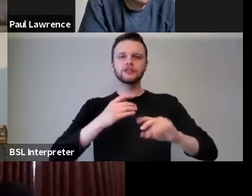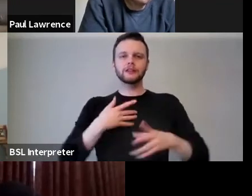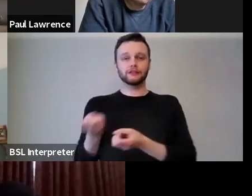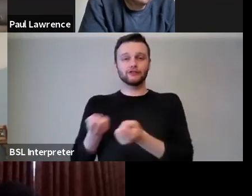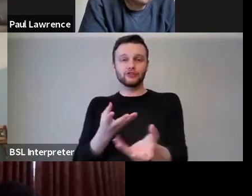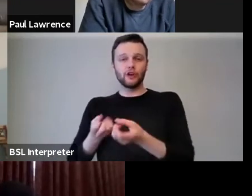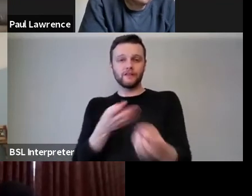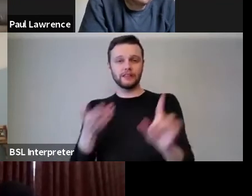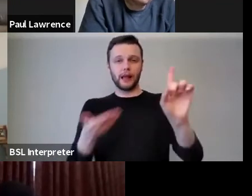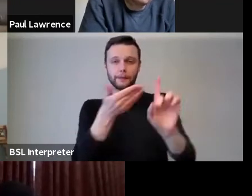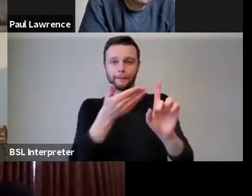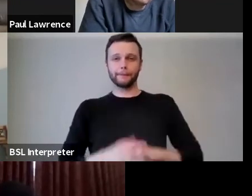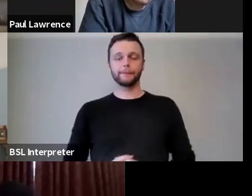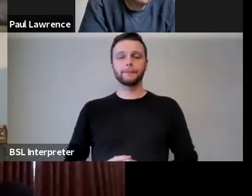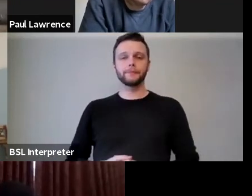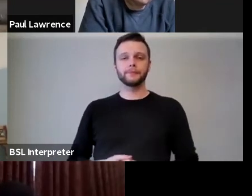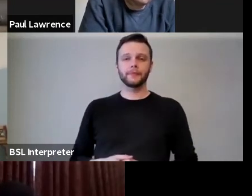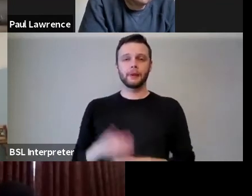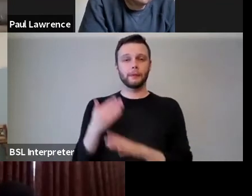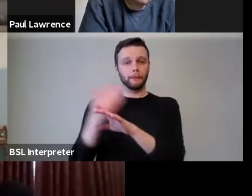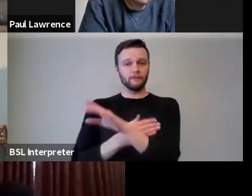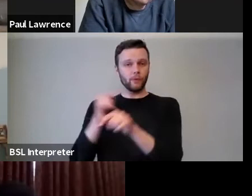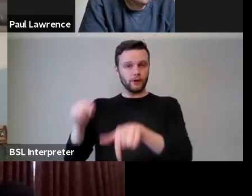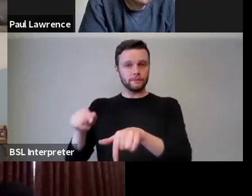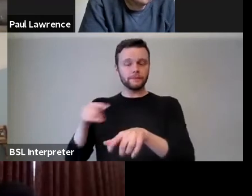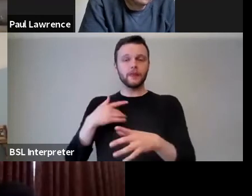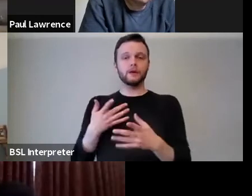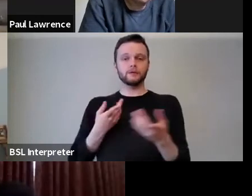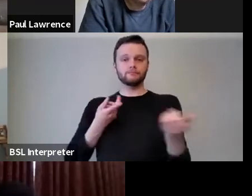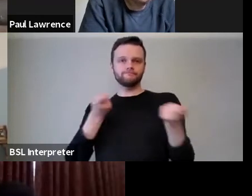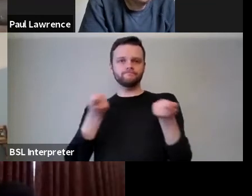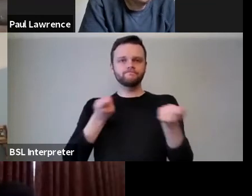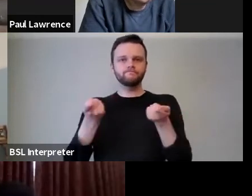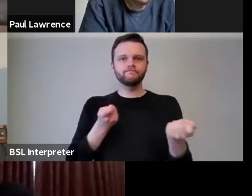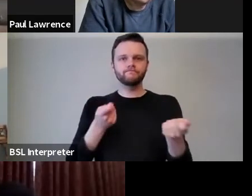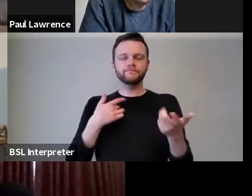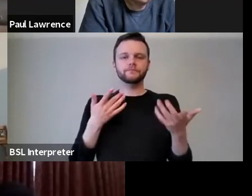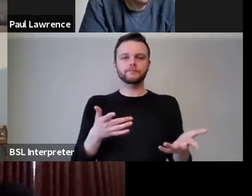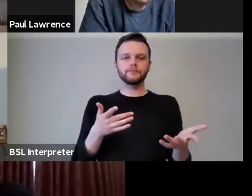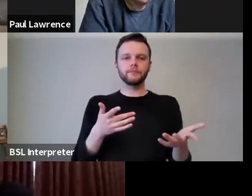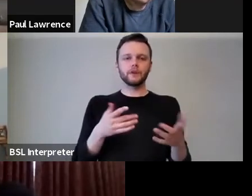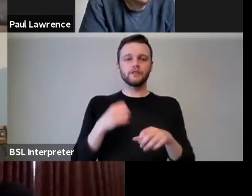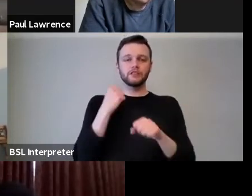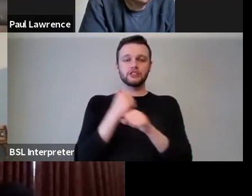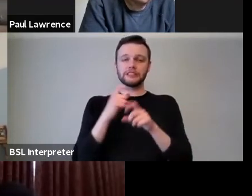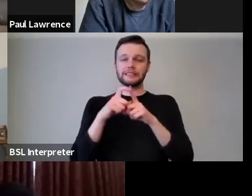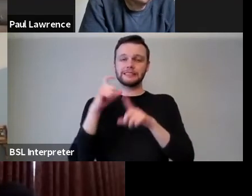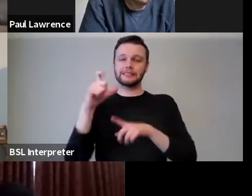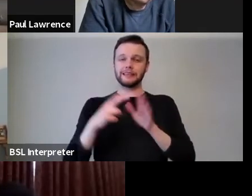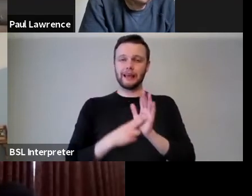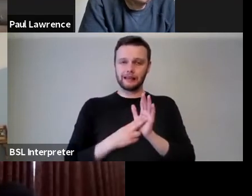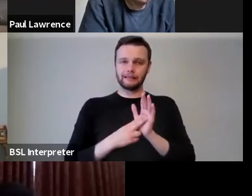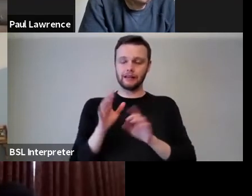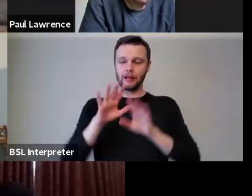ambitions. Prior to that I was Director of GCDN, the Global Cultural District